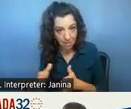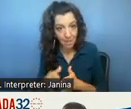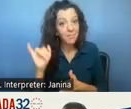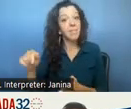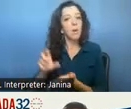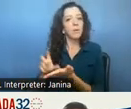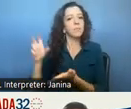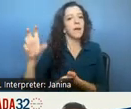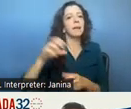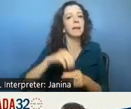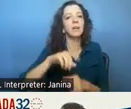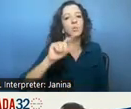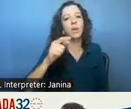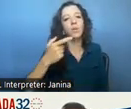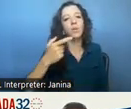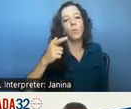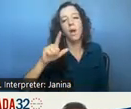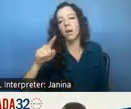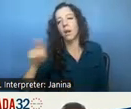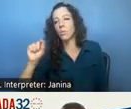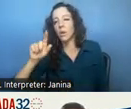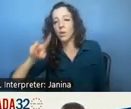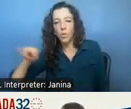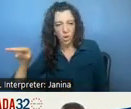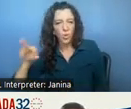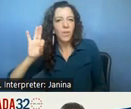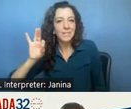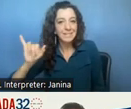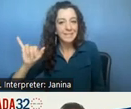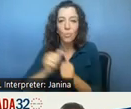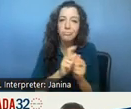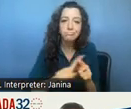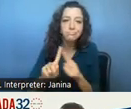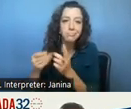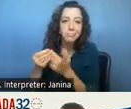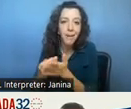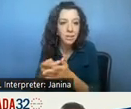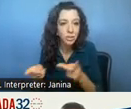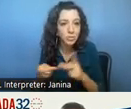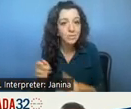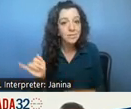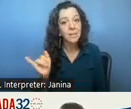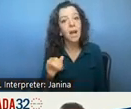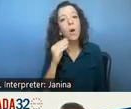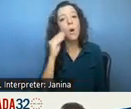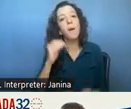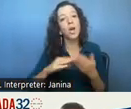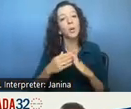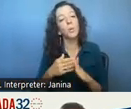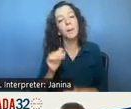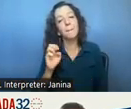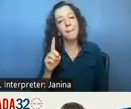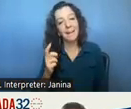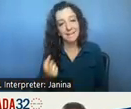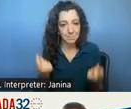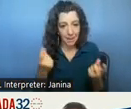fiscal year through a variety of different funding sources such as the home and community based spending plan or the hcbs spending